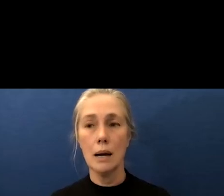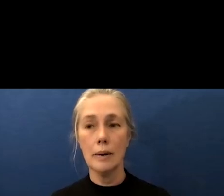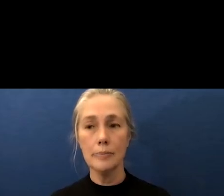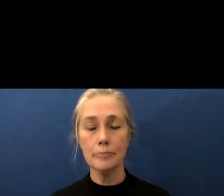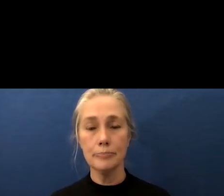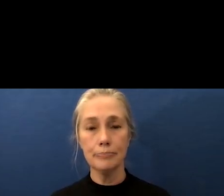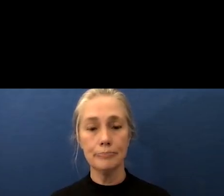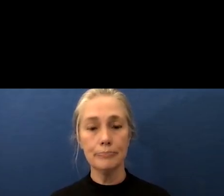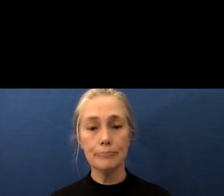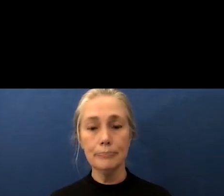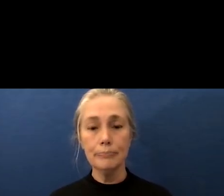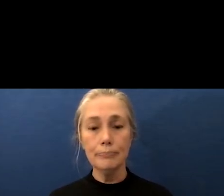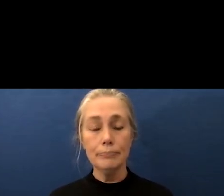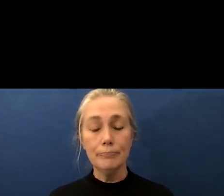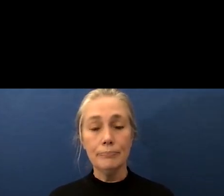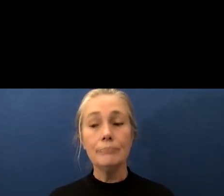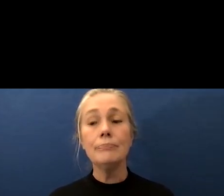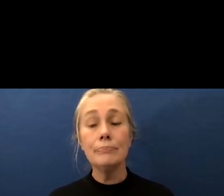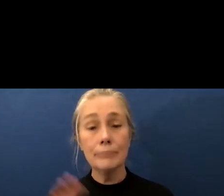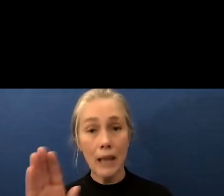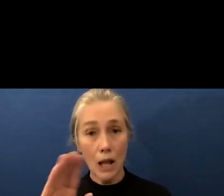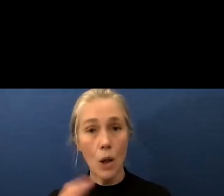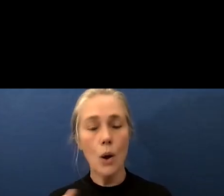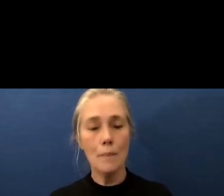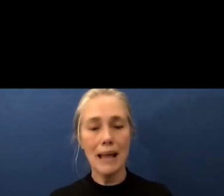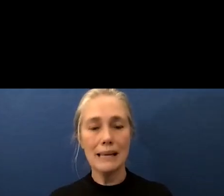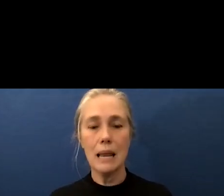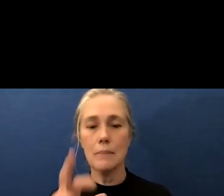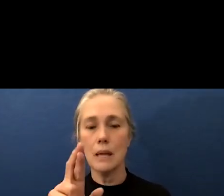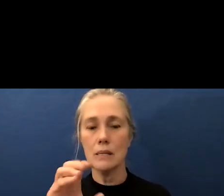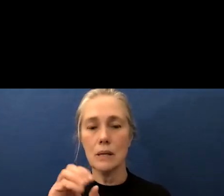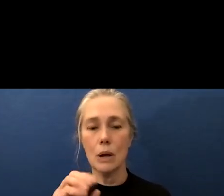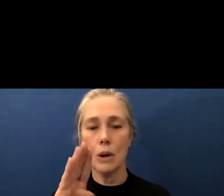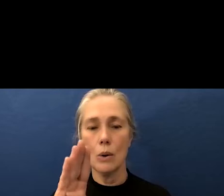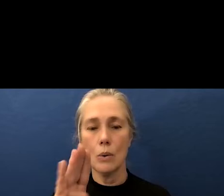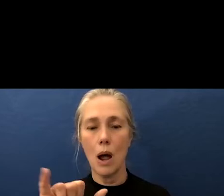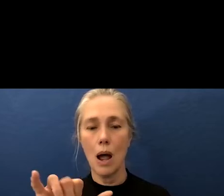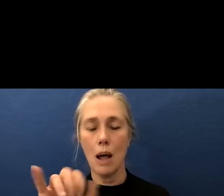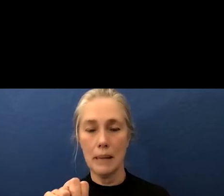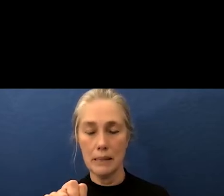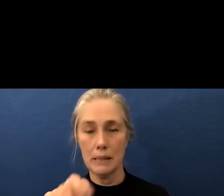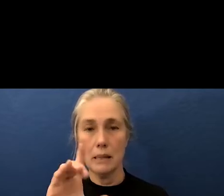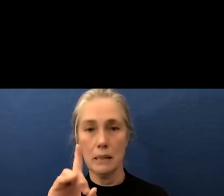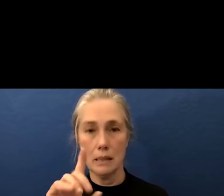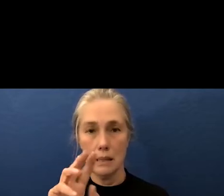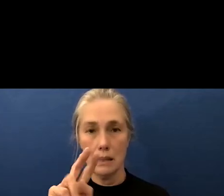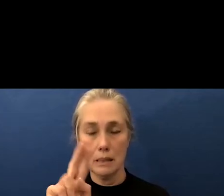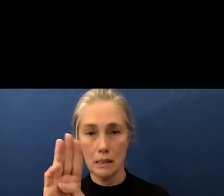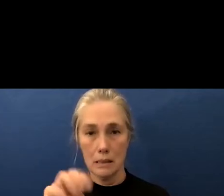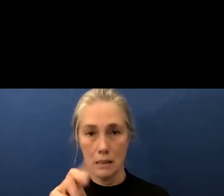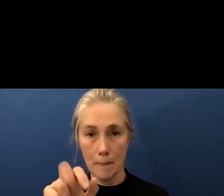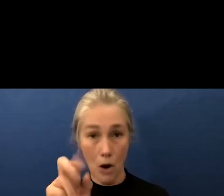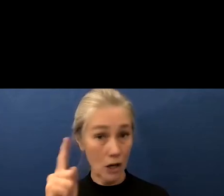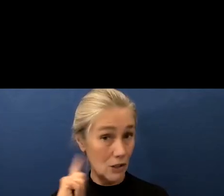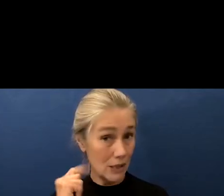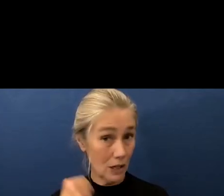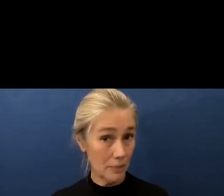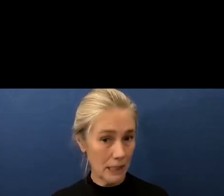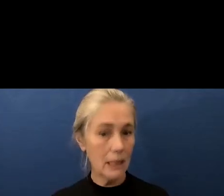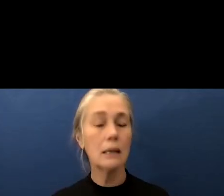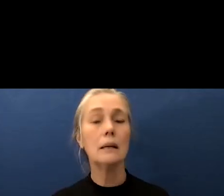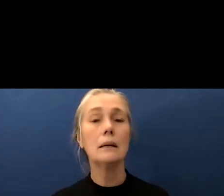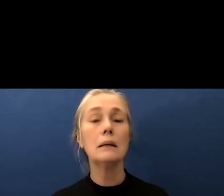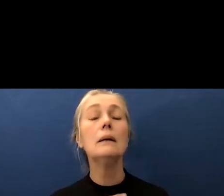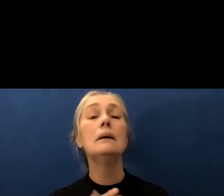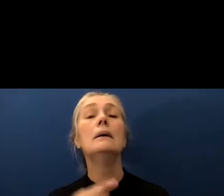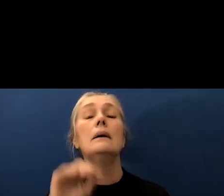hello uh my name's uh robin dunbar can you hear me yes go ahead thank you all right uh yeah i have a 12 year old